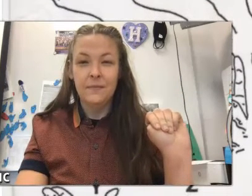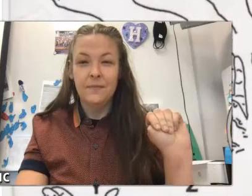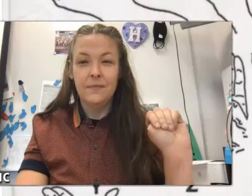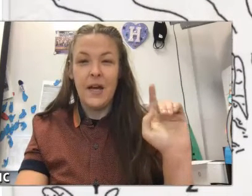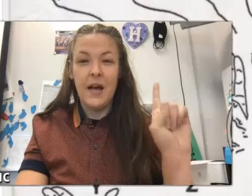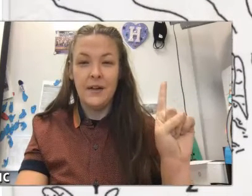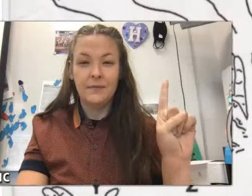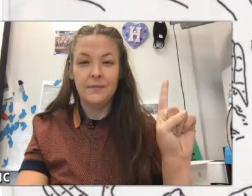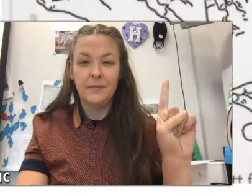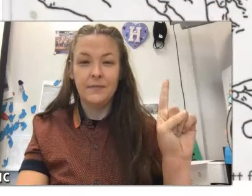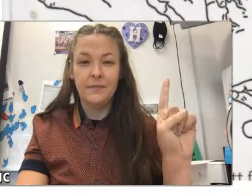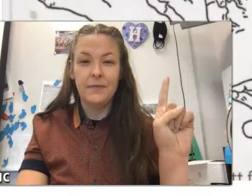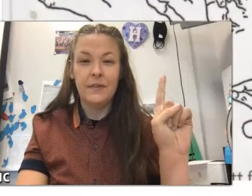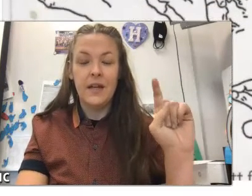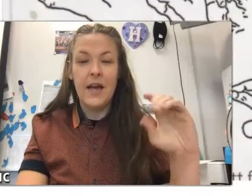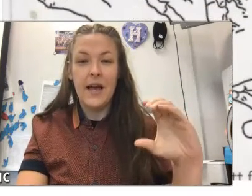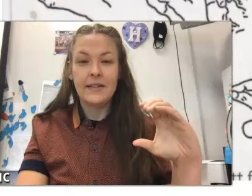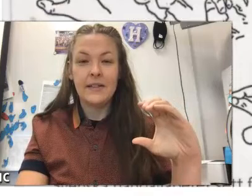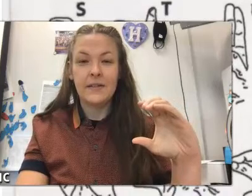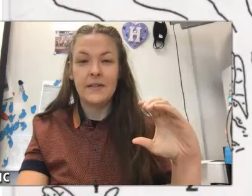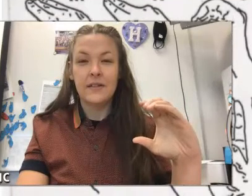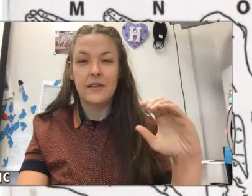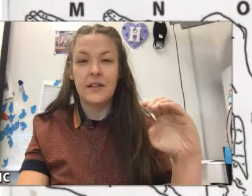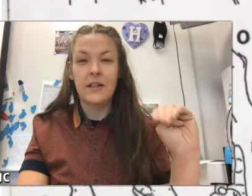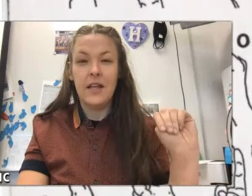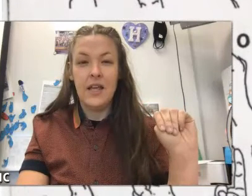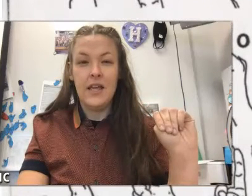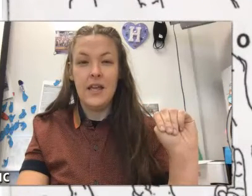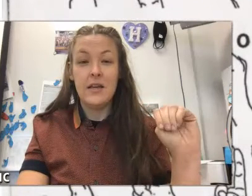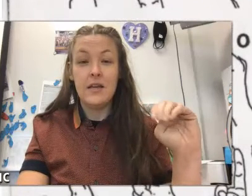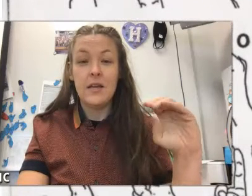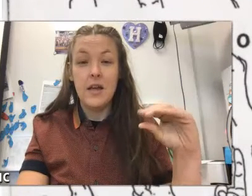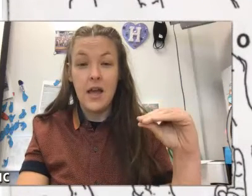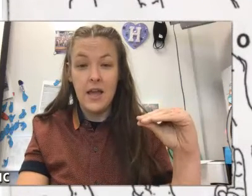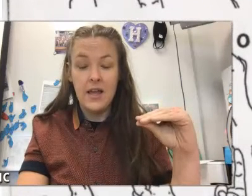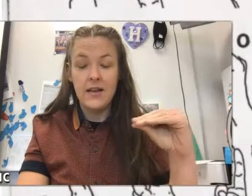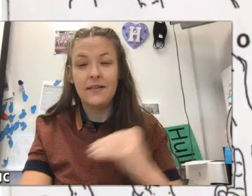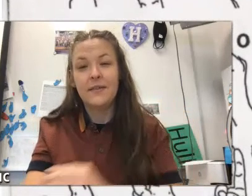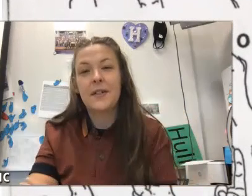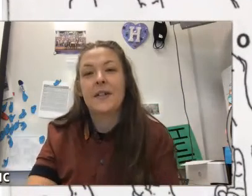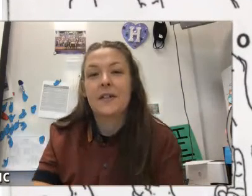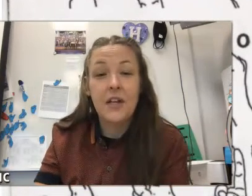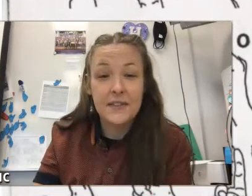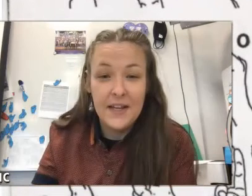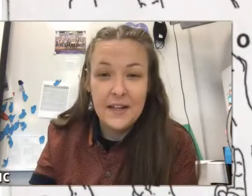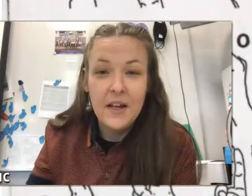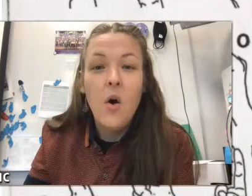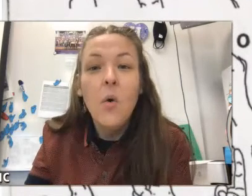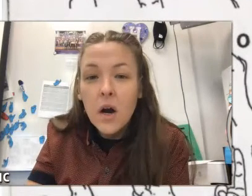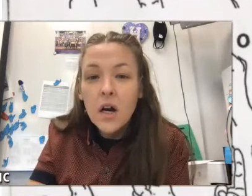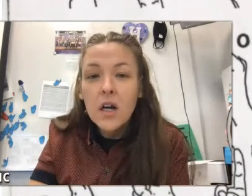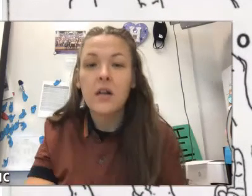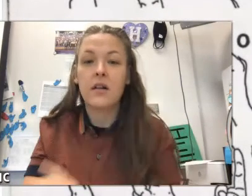L, S, E, A. Chelsea.